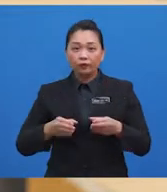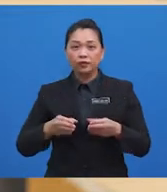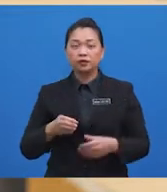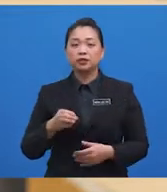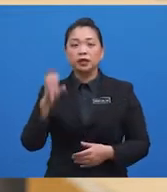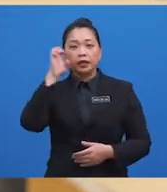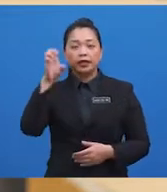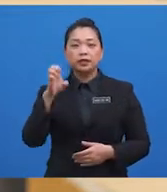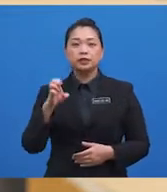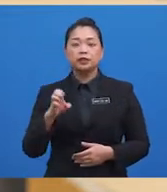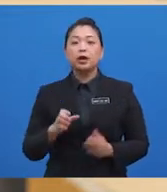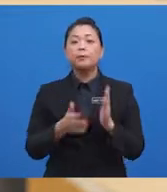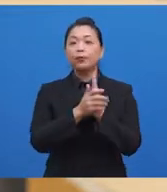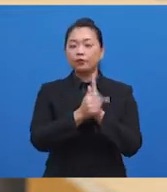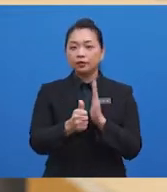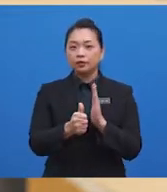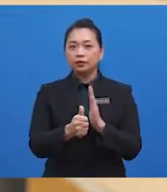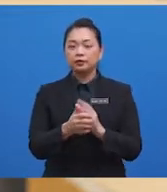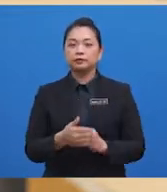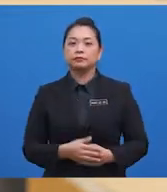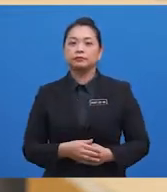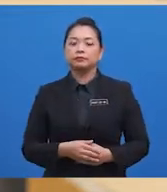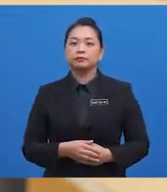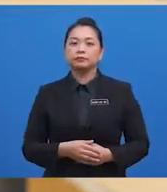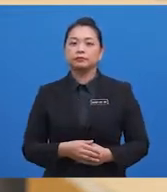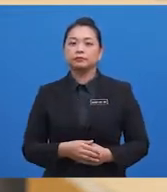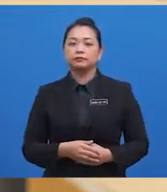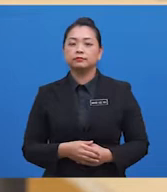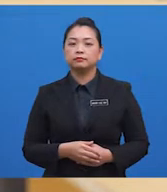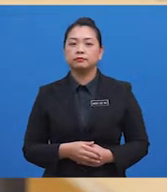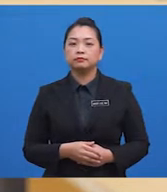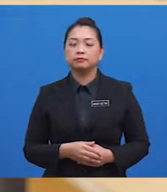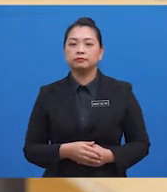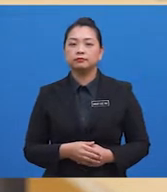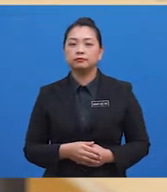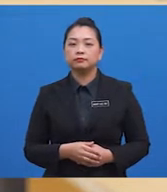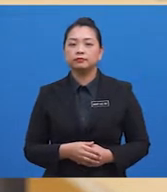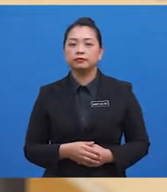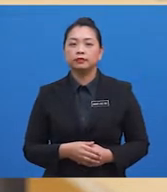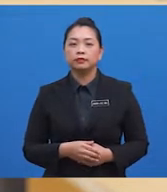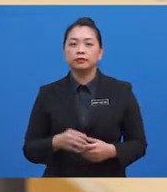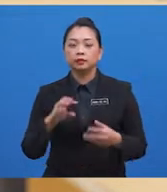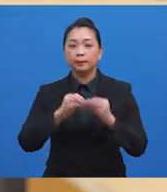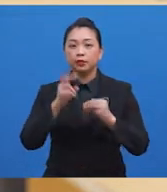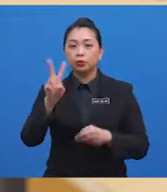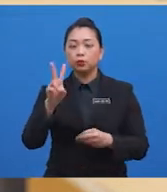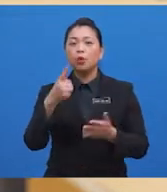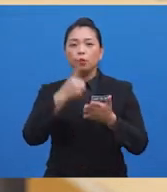confident that his profession and practice will not rouse suspicion among the authorities. Question 2. What